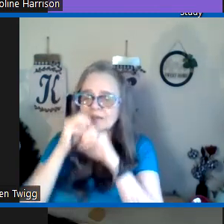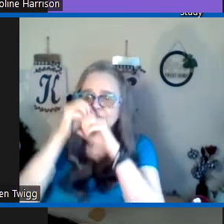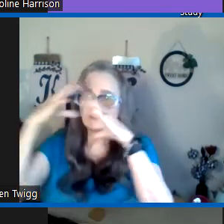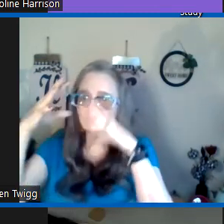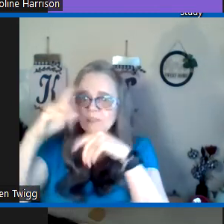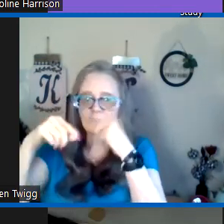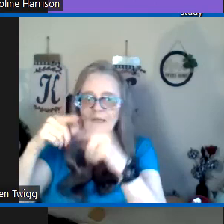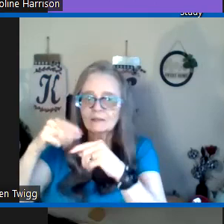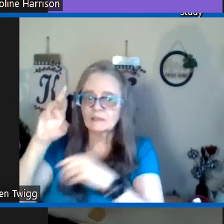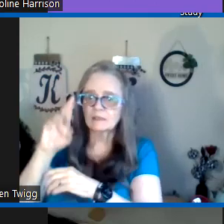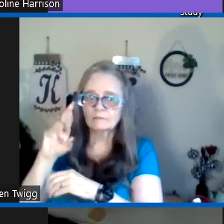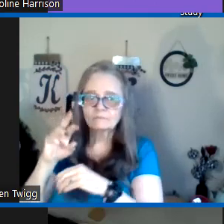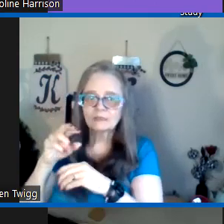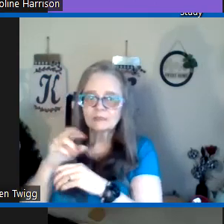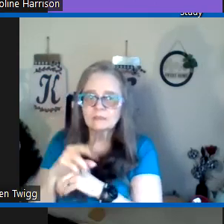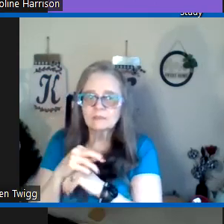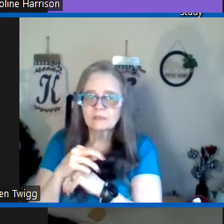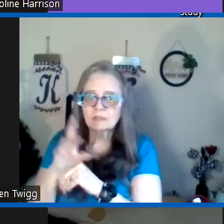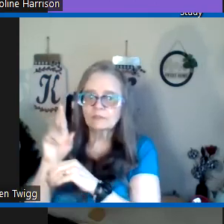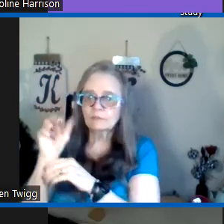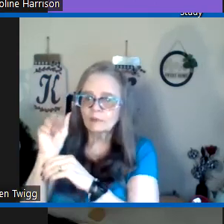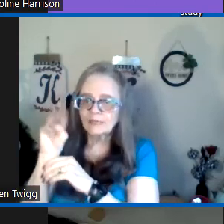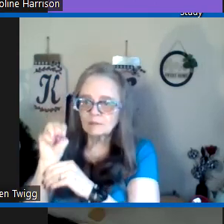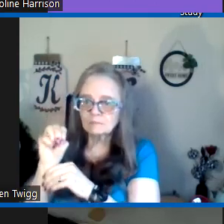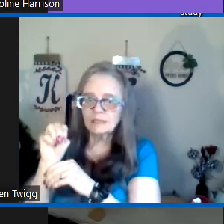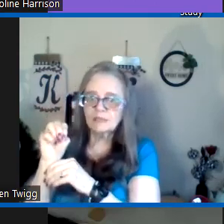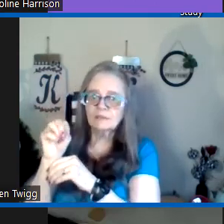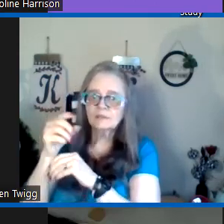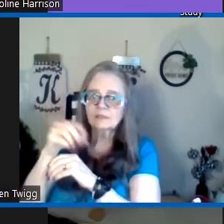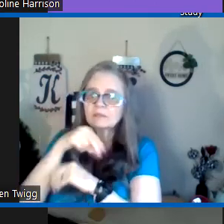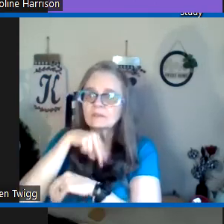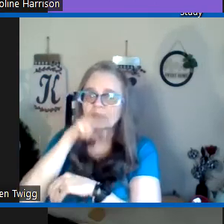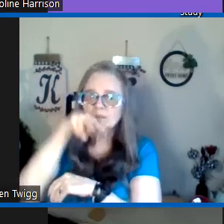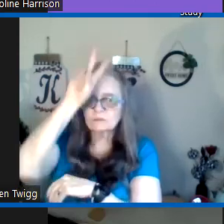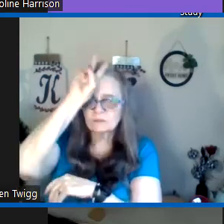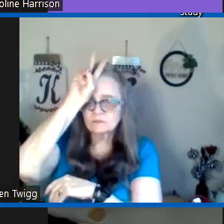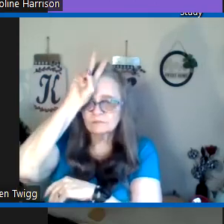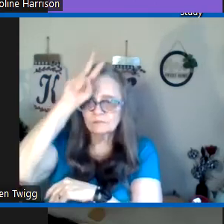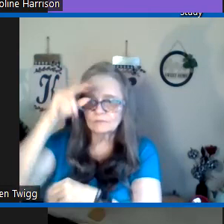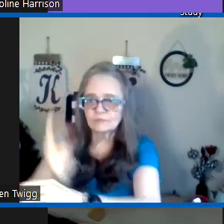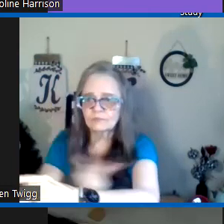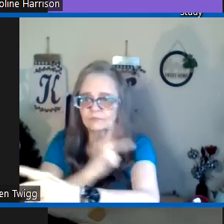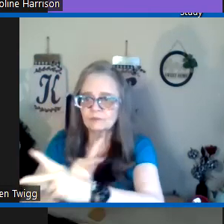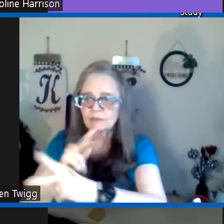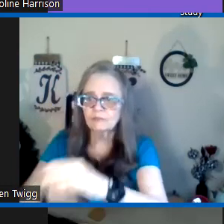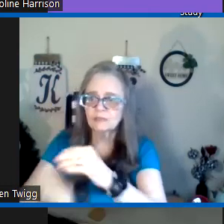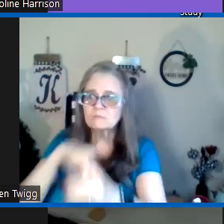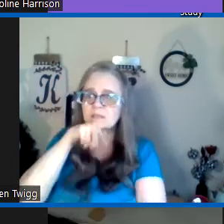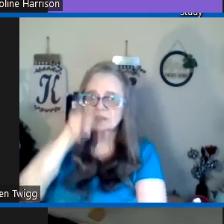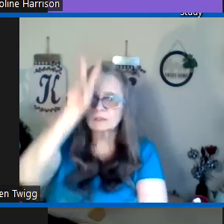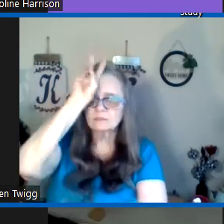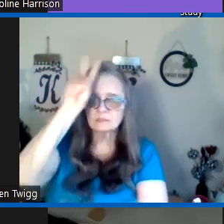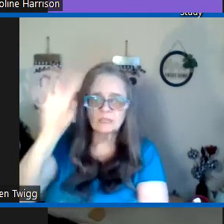had a vision about the the ram and the the goat the